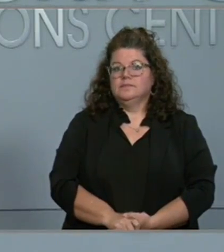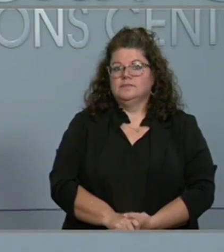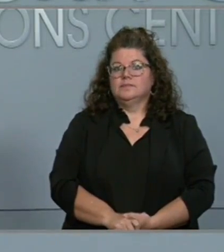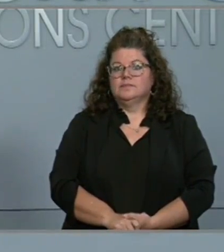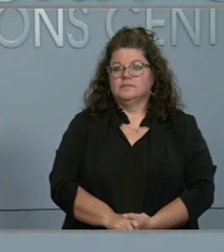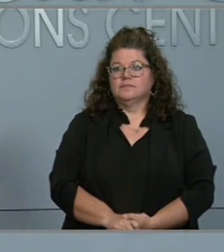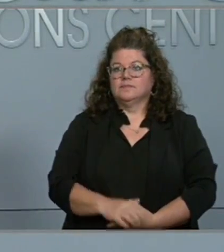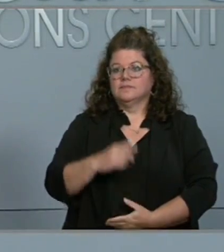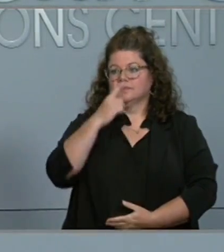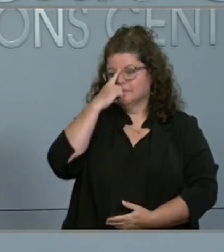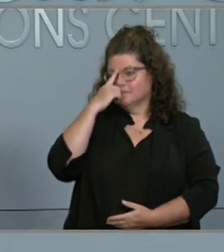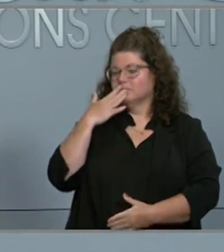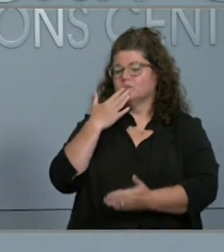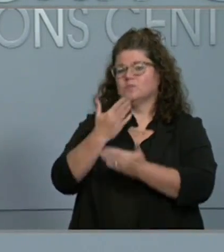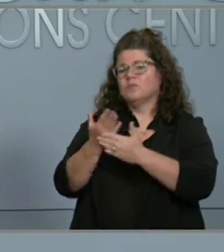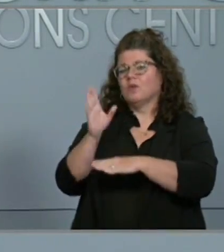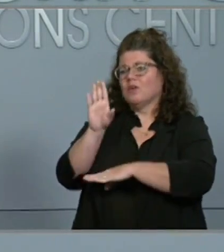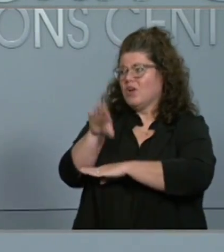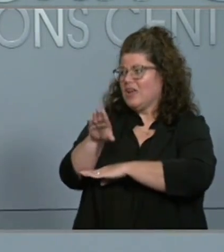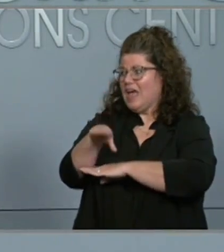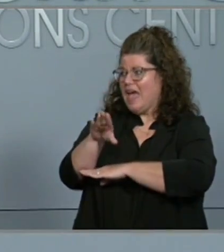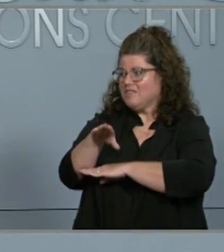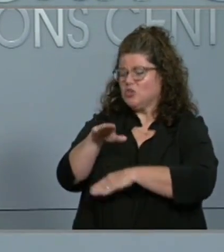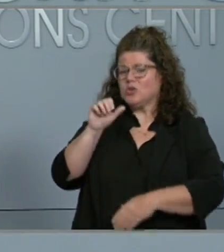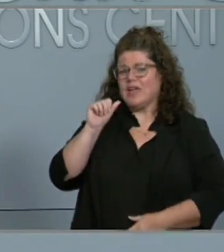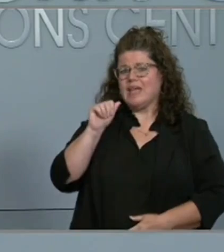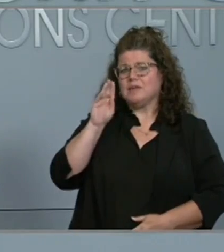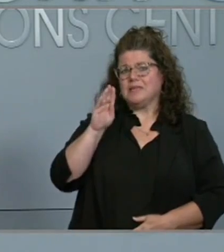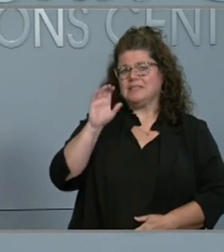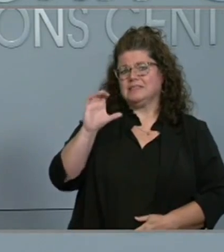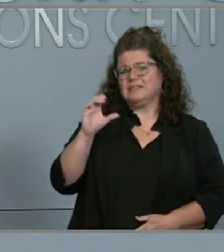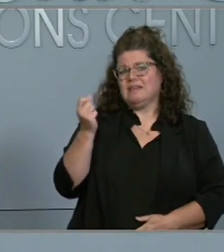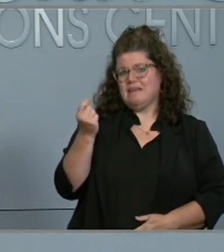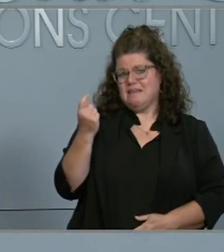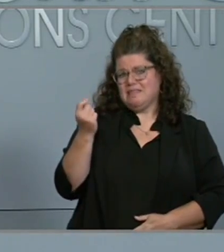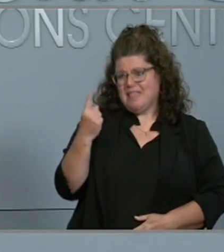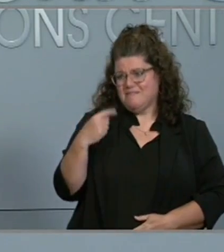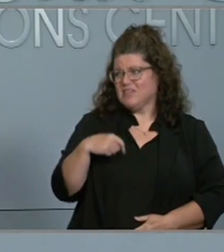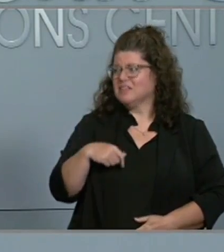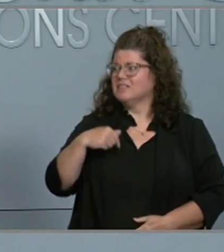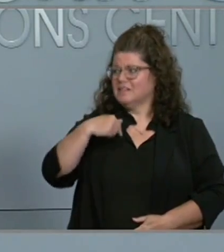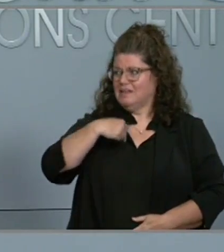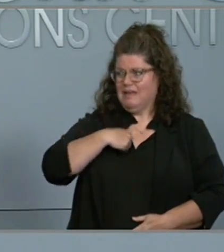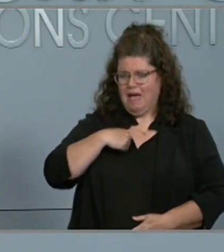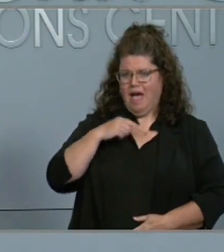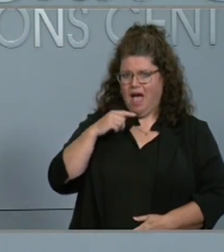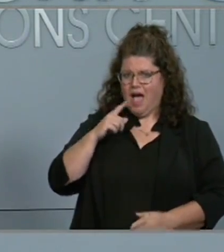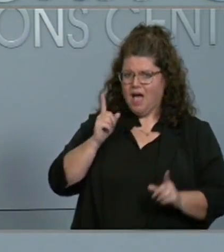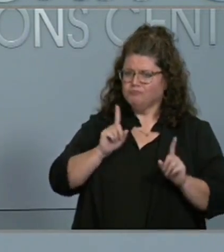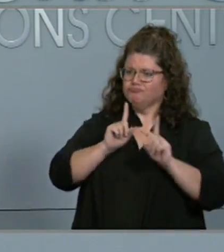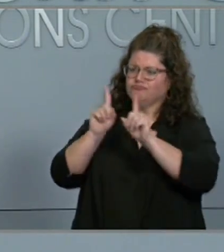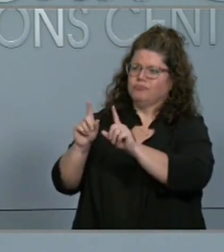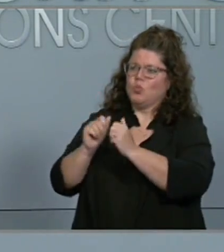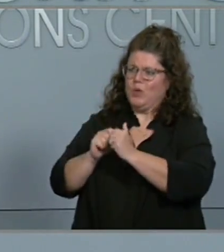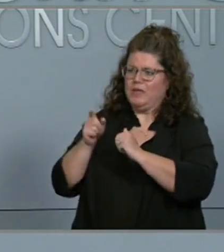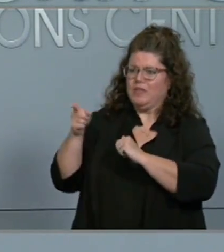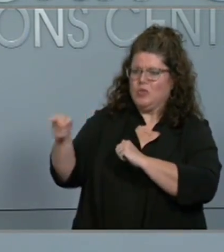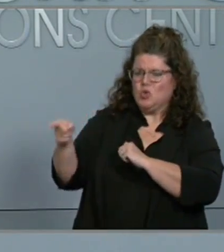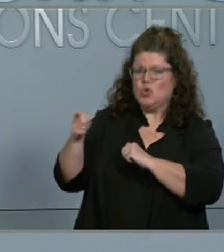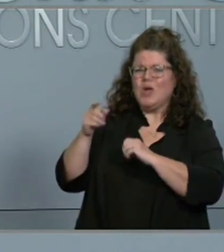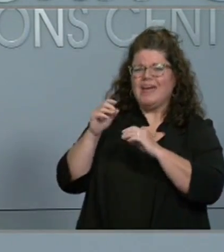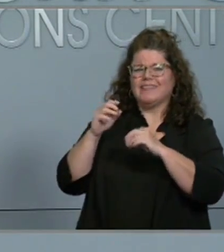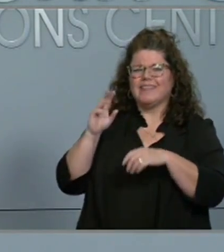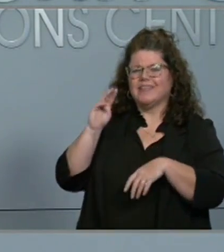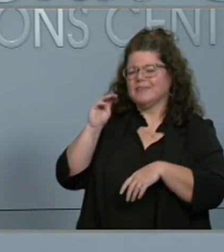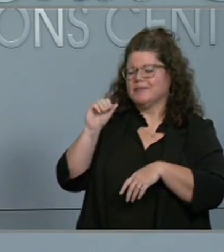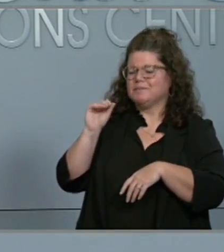Good afternoon, Governor. Elaine Athens from ABC11. I was just with you over at the maintenance yard as you were there, you know,